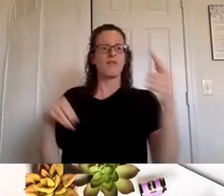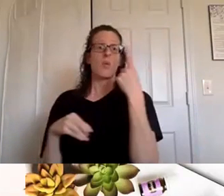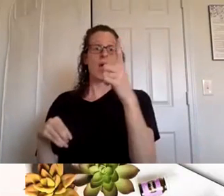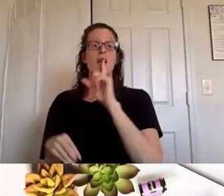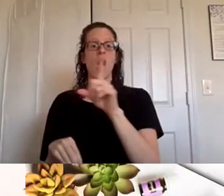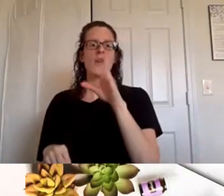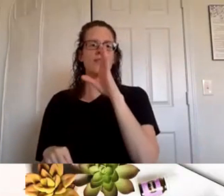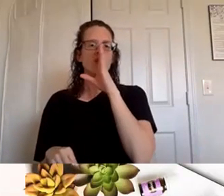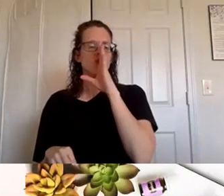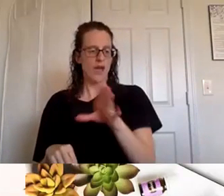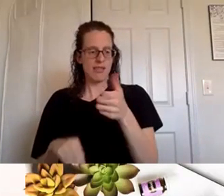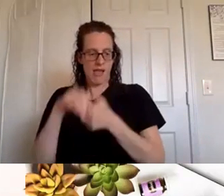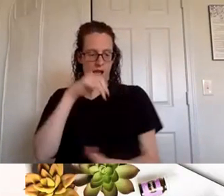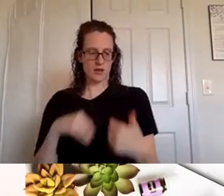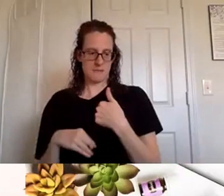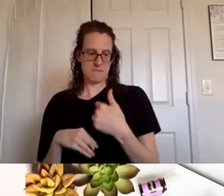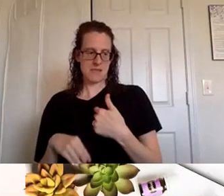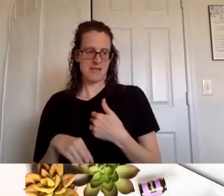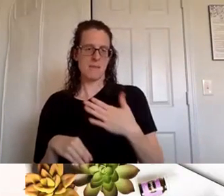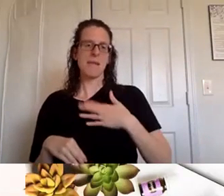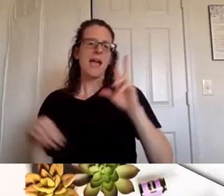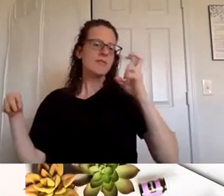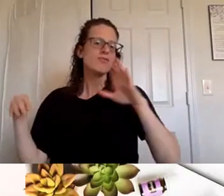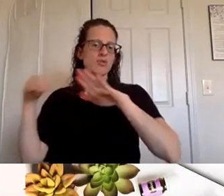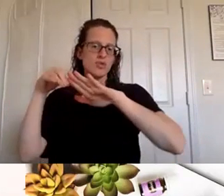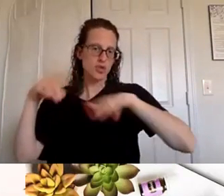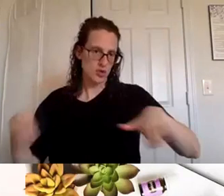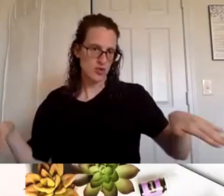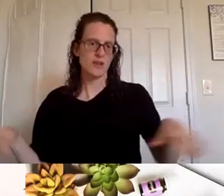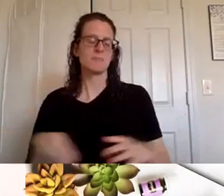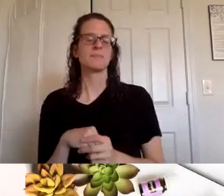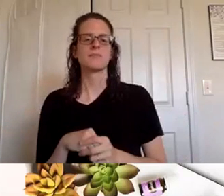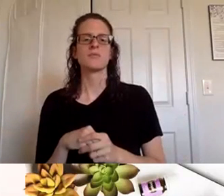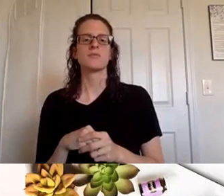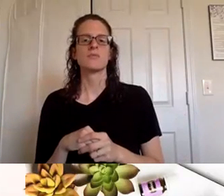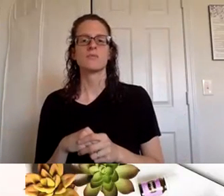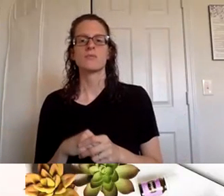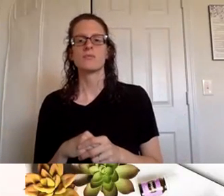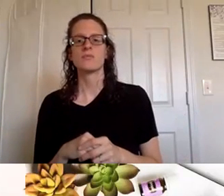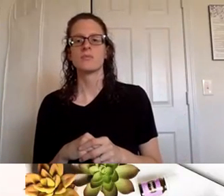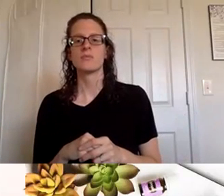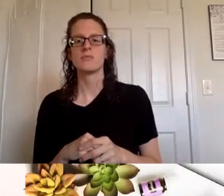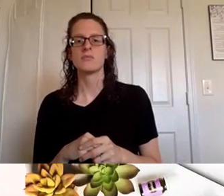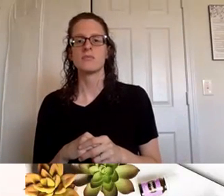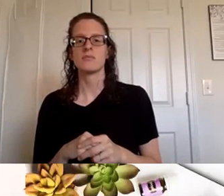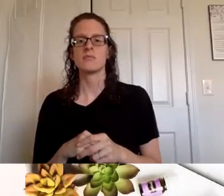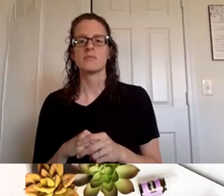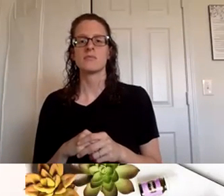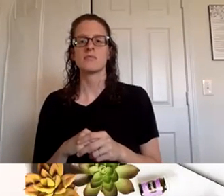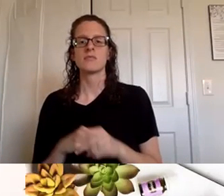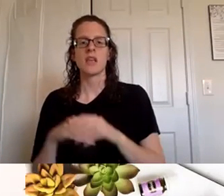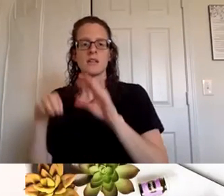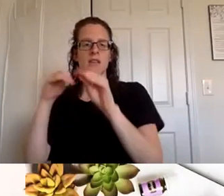directly under you so um if you're not sure what i mean by that about directly under you put that in the chat